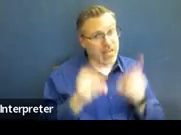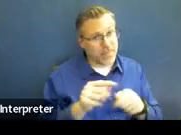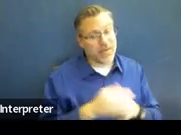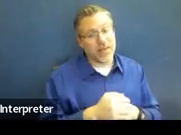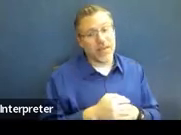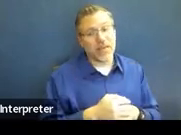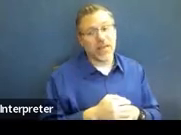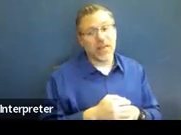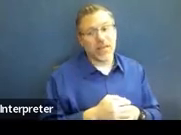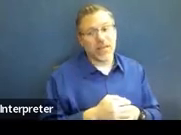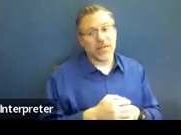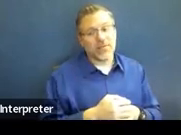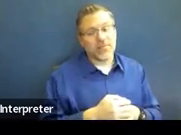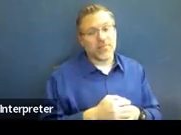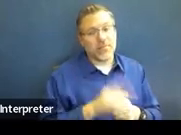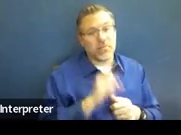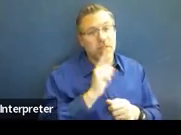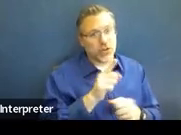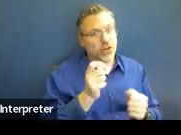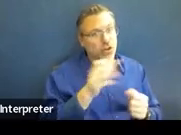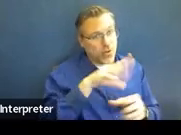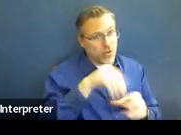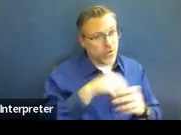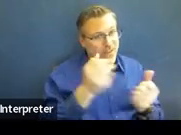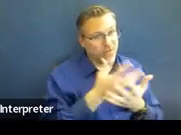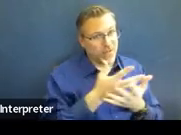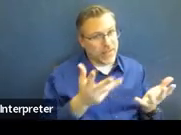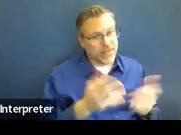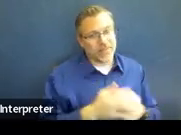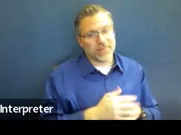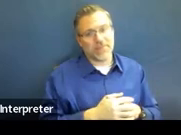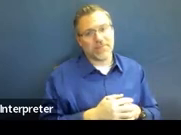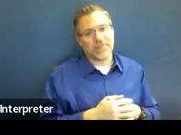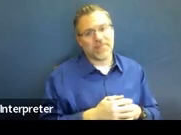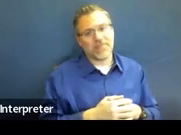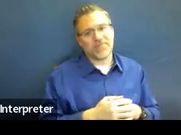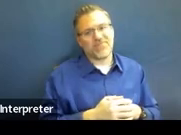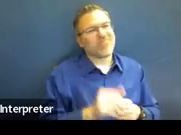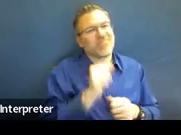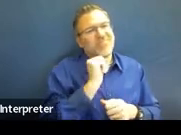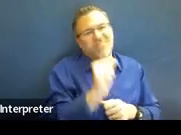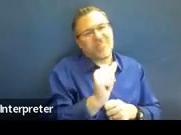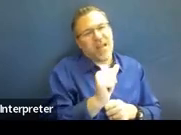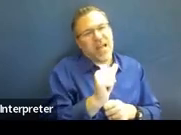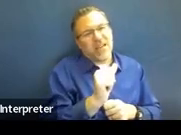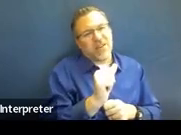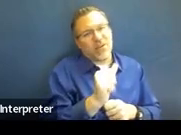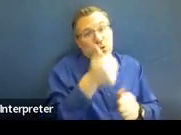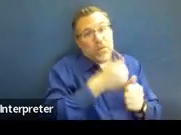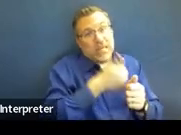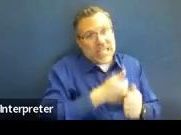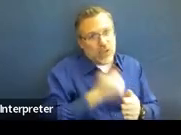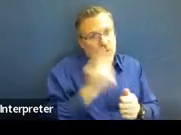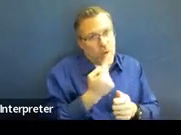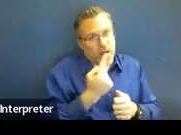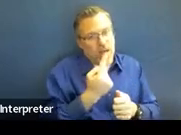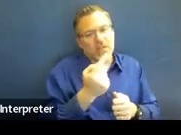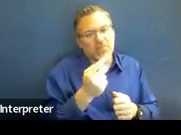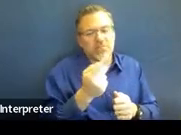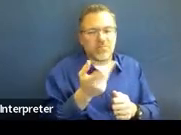are happening, it's there. I'm not going to go through each of these. are just a few, but these were some commonly asked questions